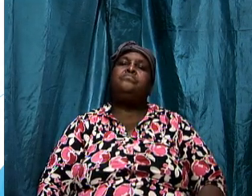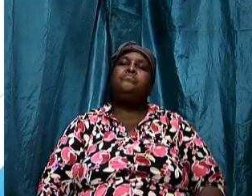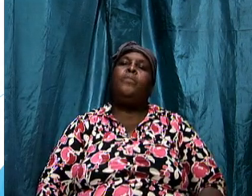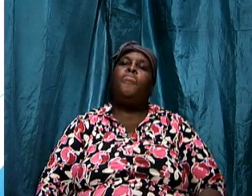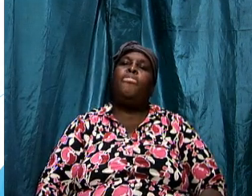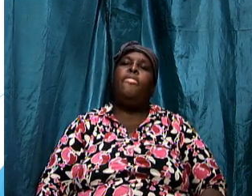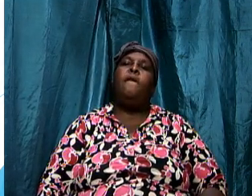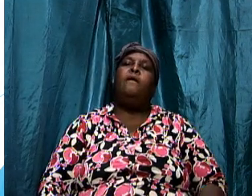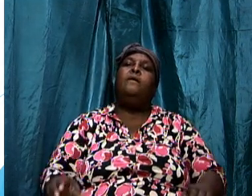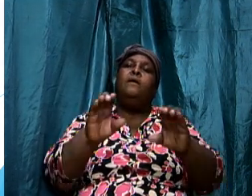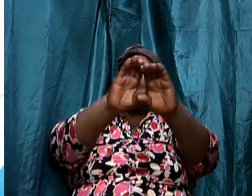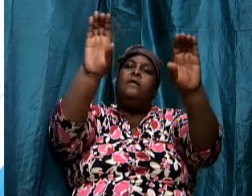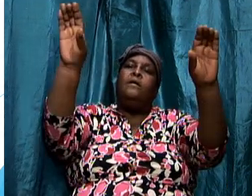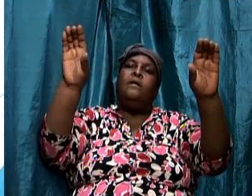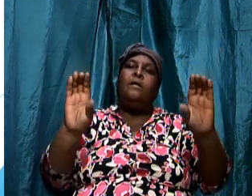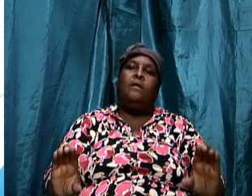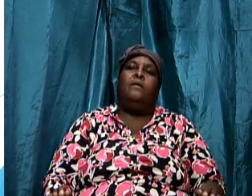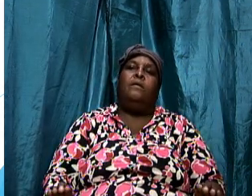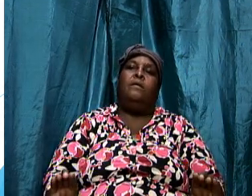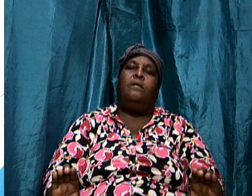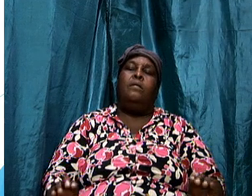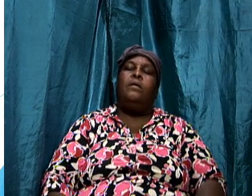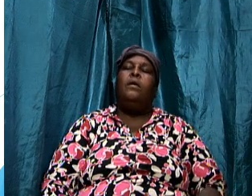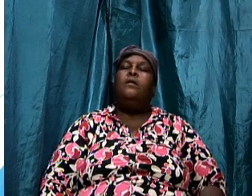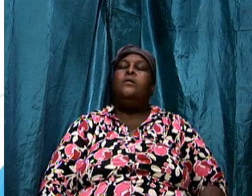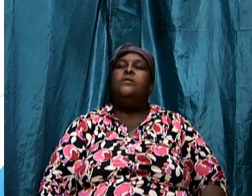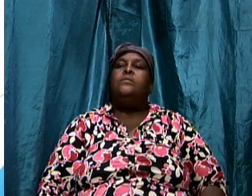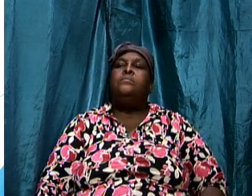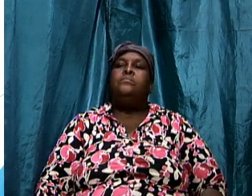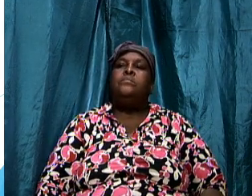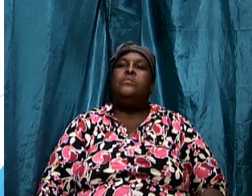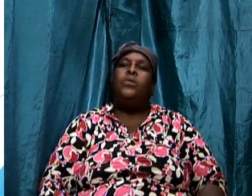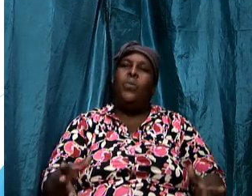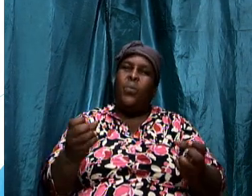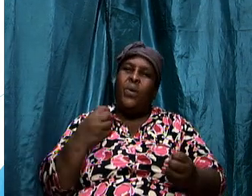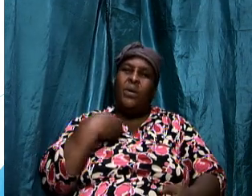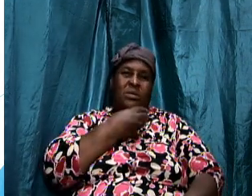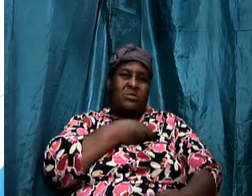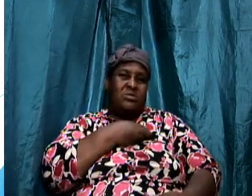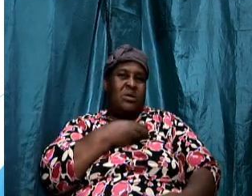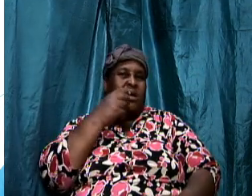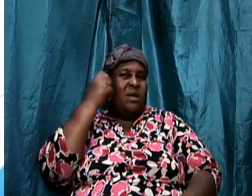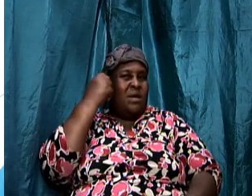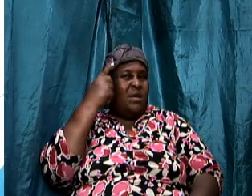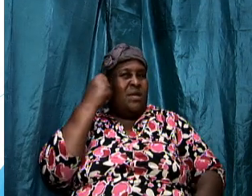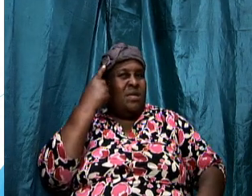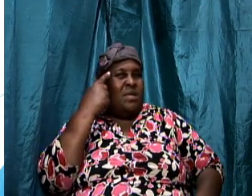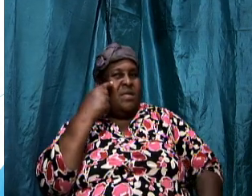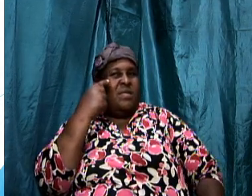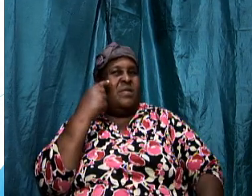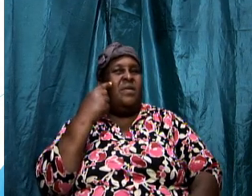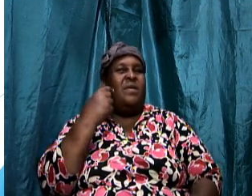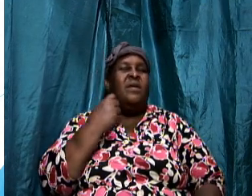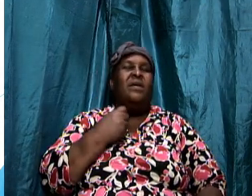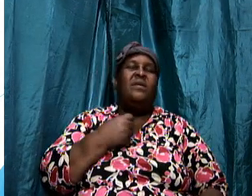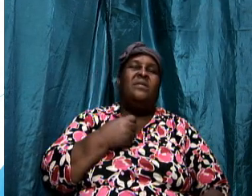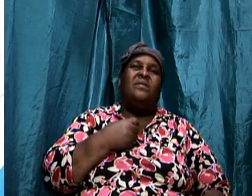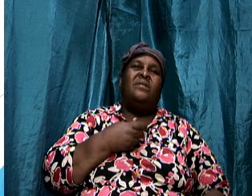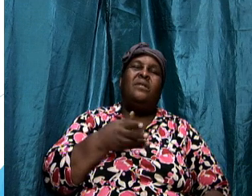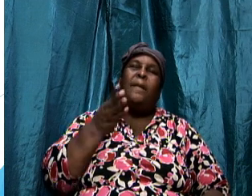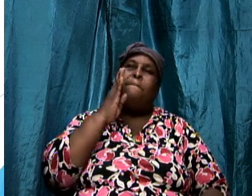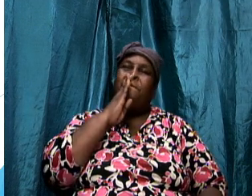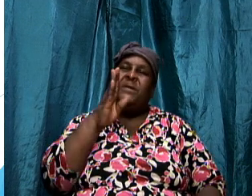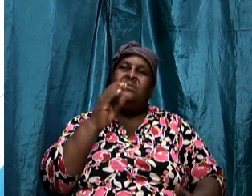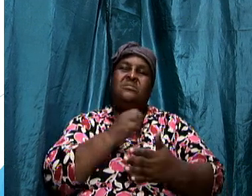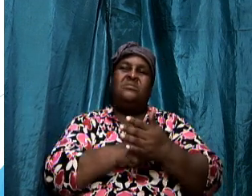else and then i'll come back to these afterwards but i want us to understand that there is going to be